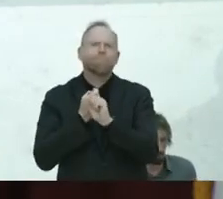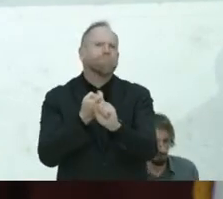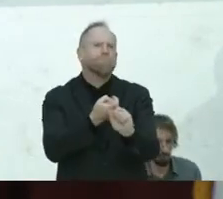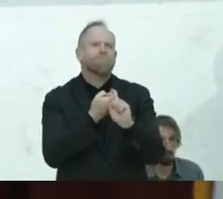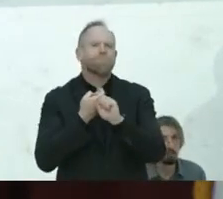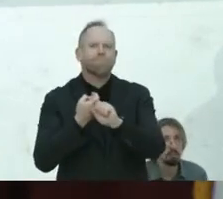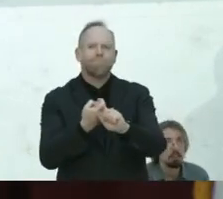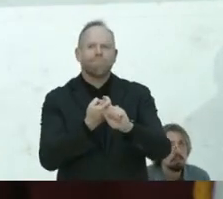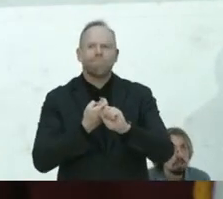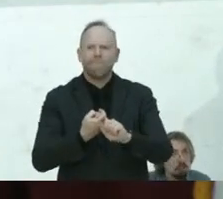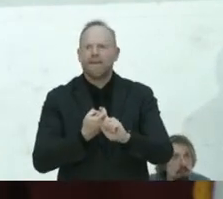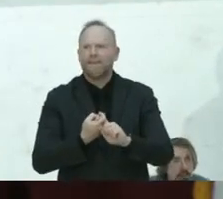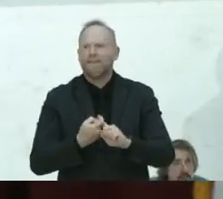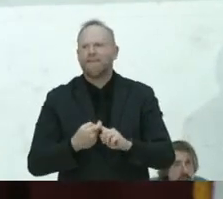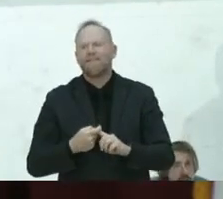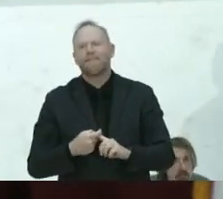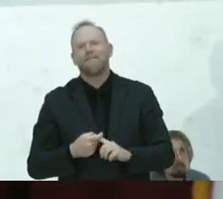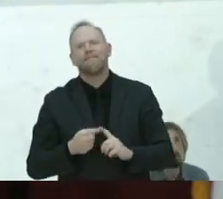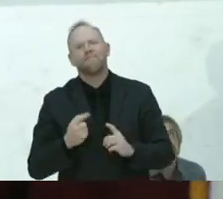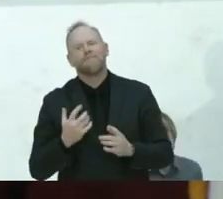start again